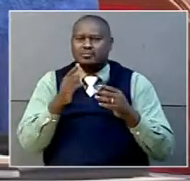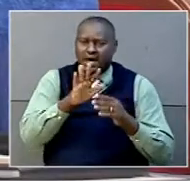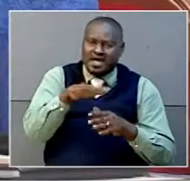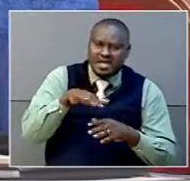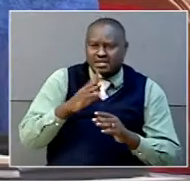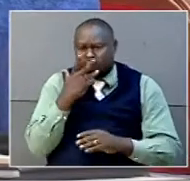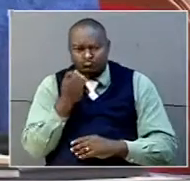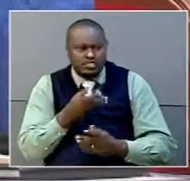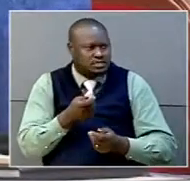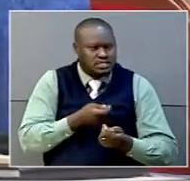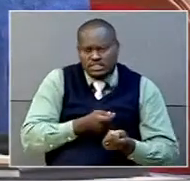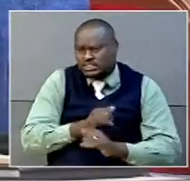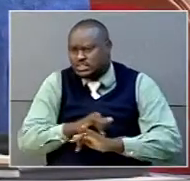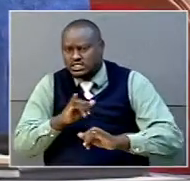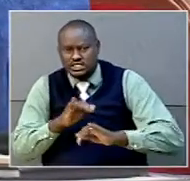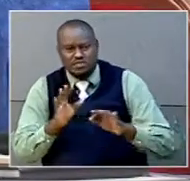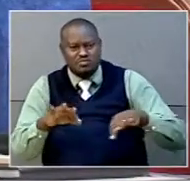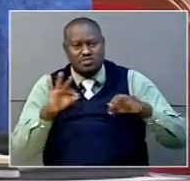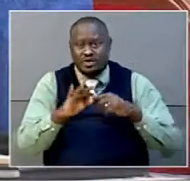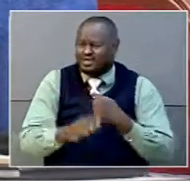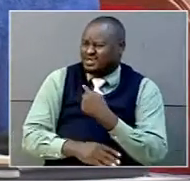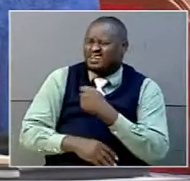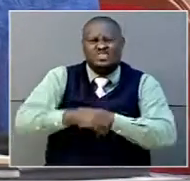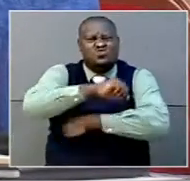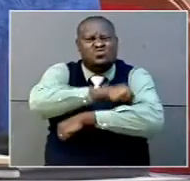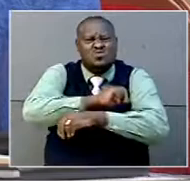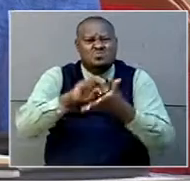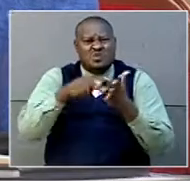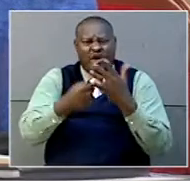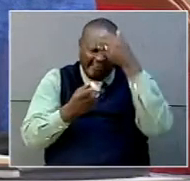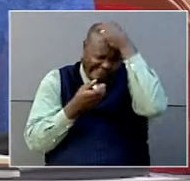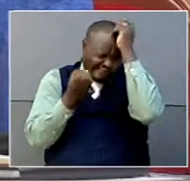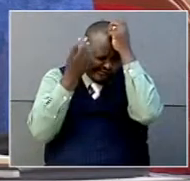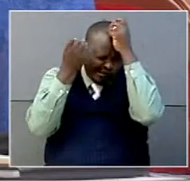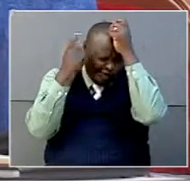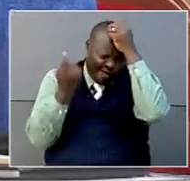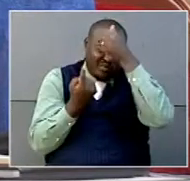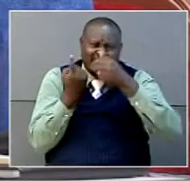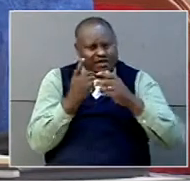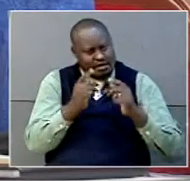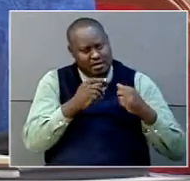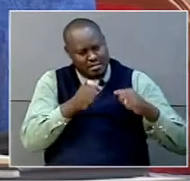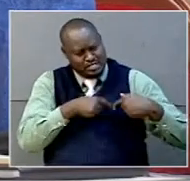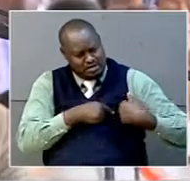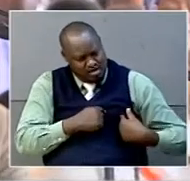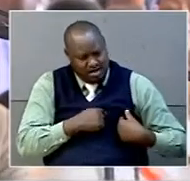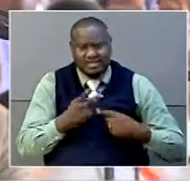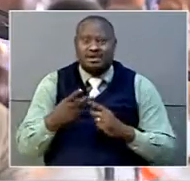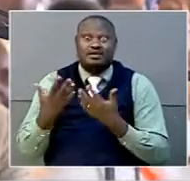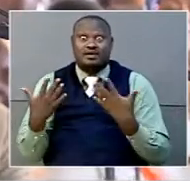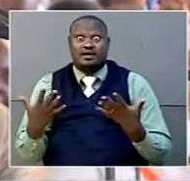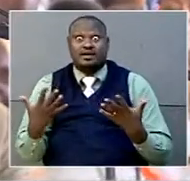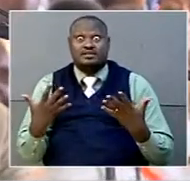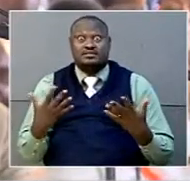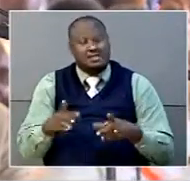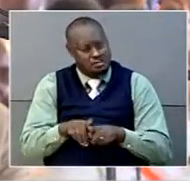teaching must be not just for the head alone, but also for the heart and the hands. The Permanent